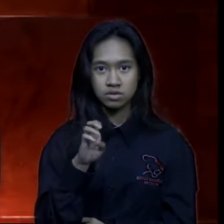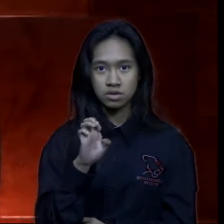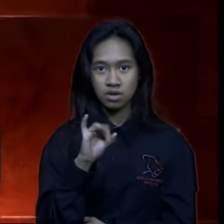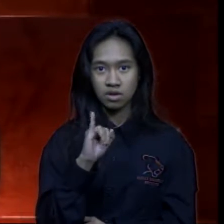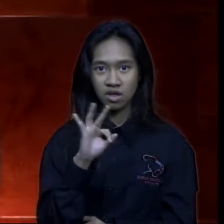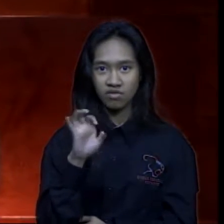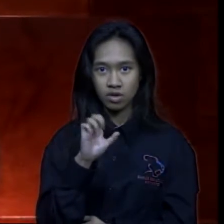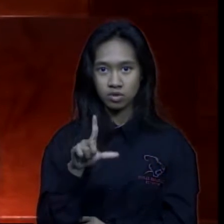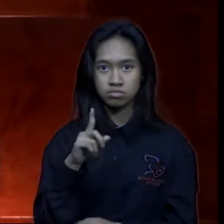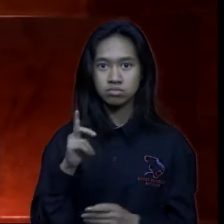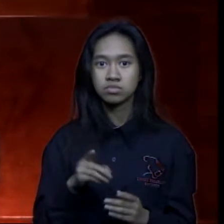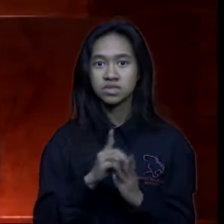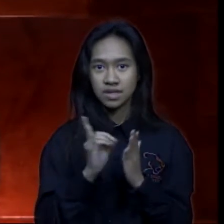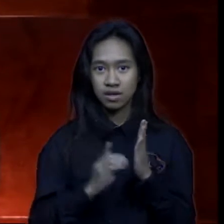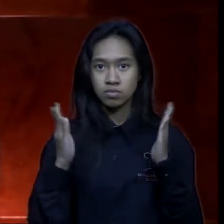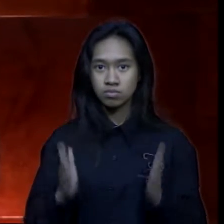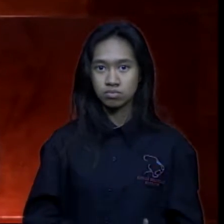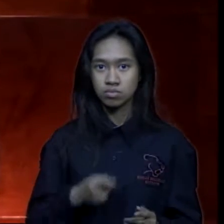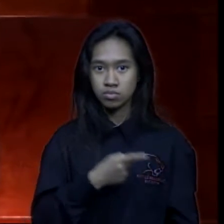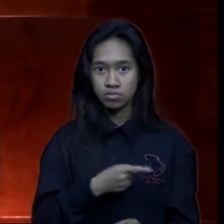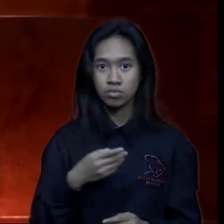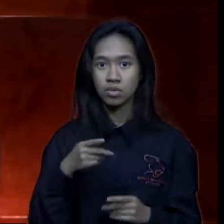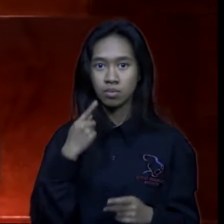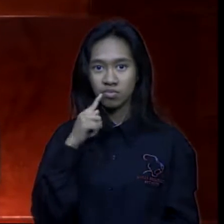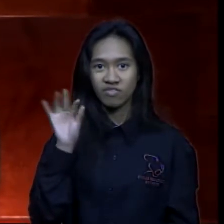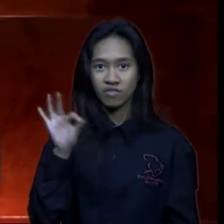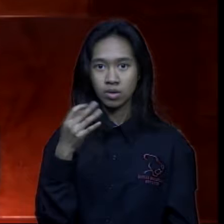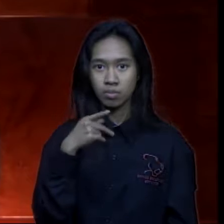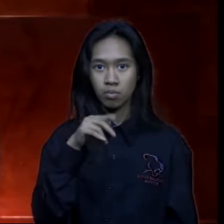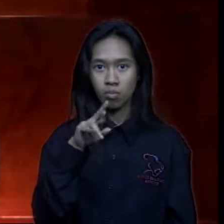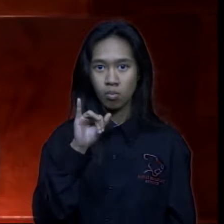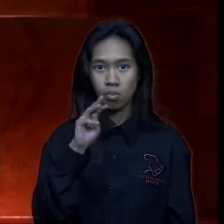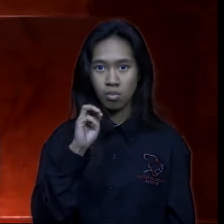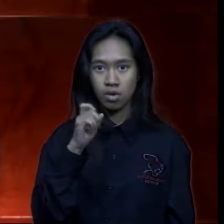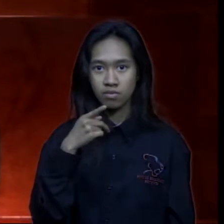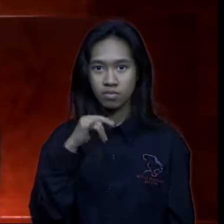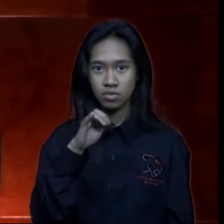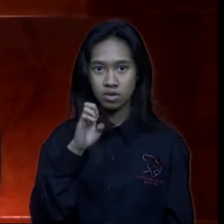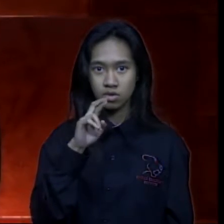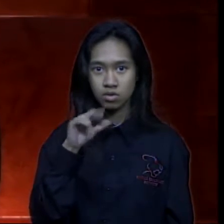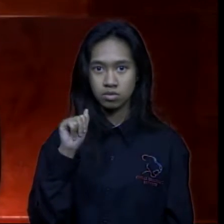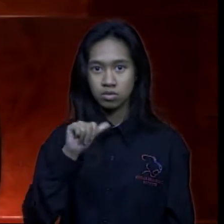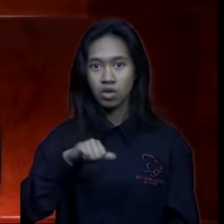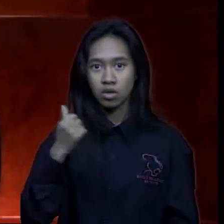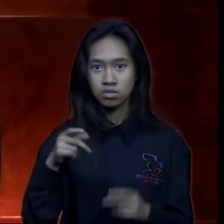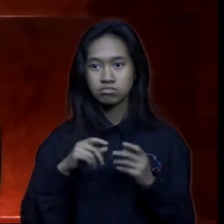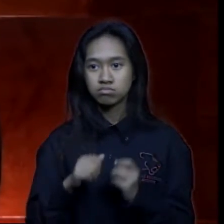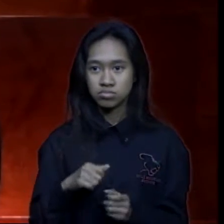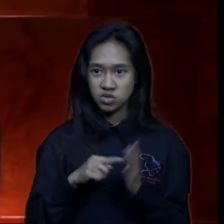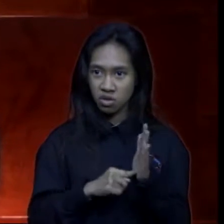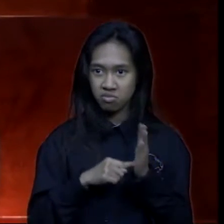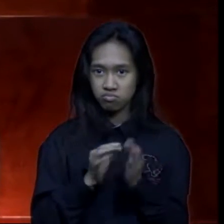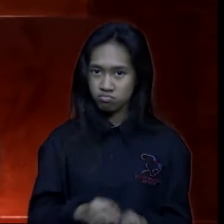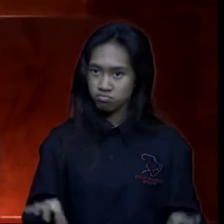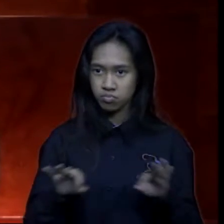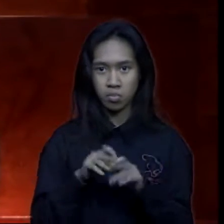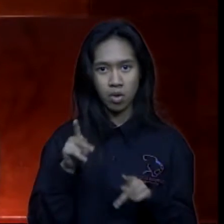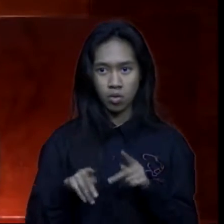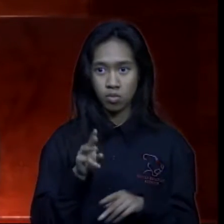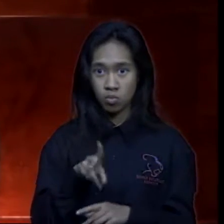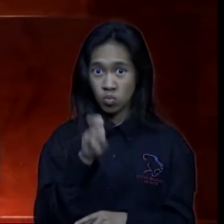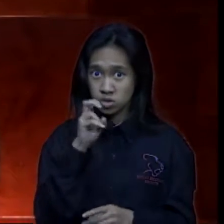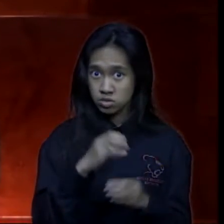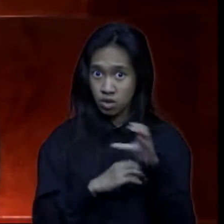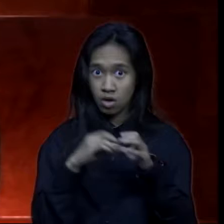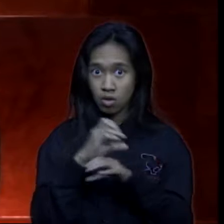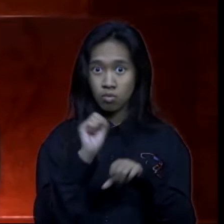and attended by french prime minister pierre tirard a handful of other dignitaries of 200 construction workers